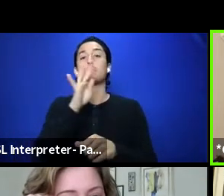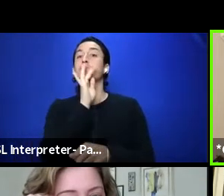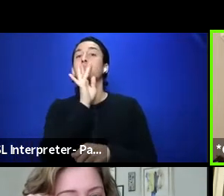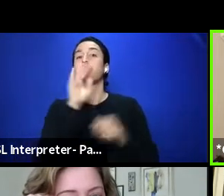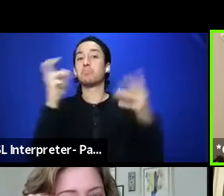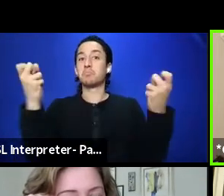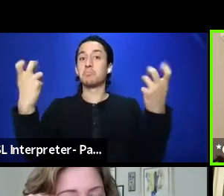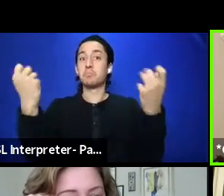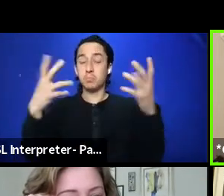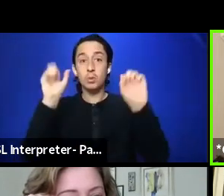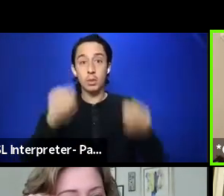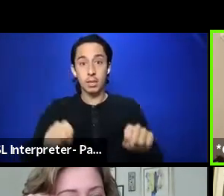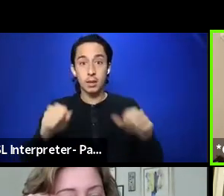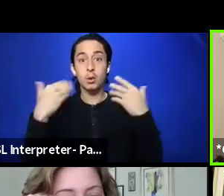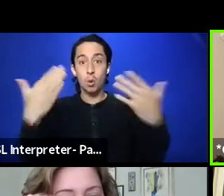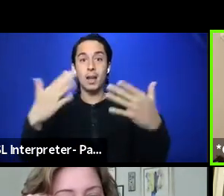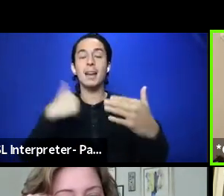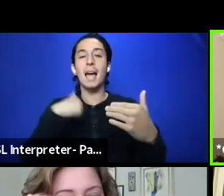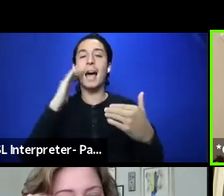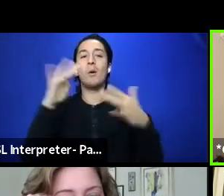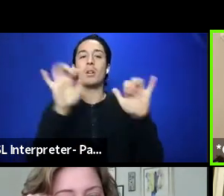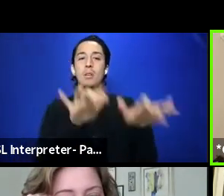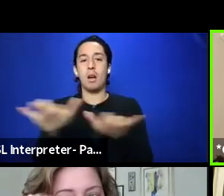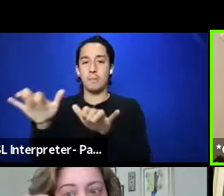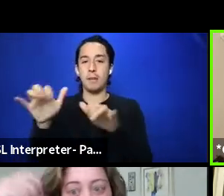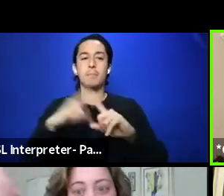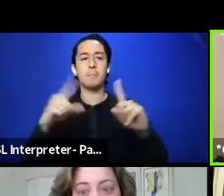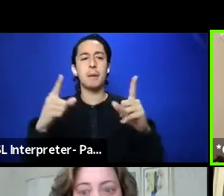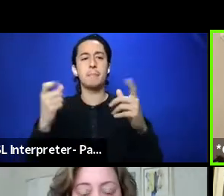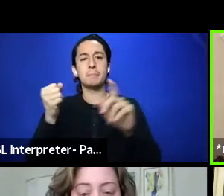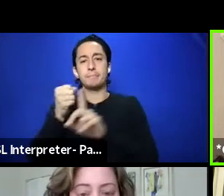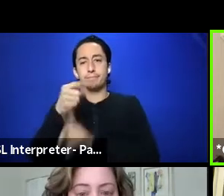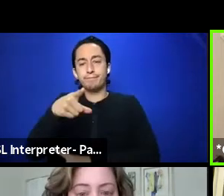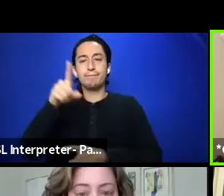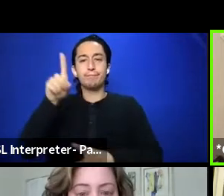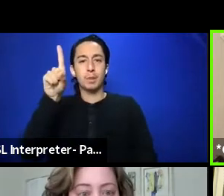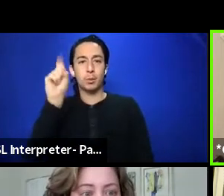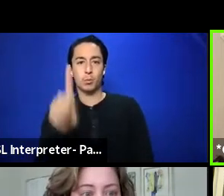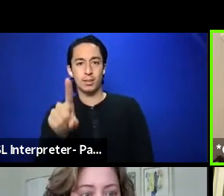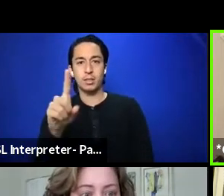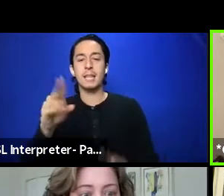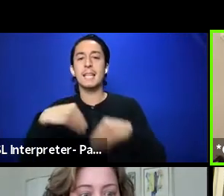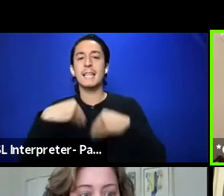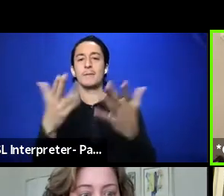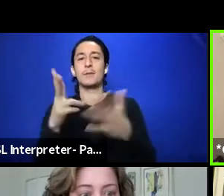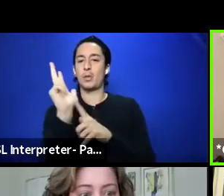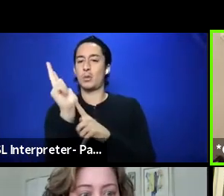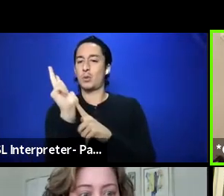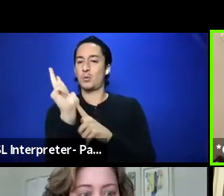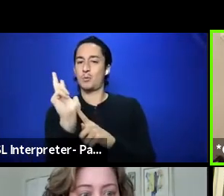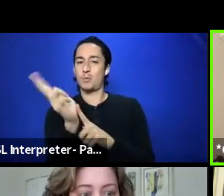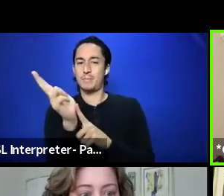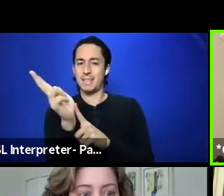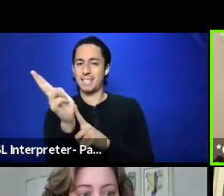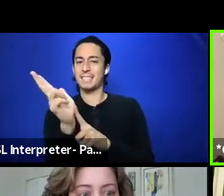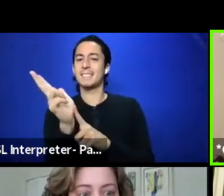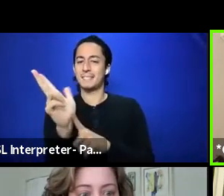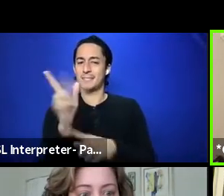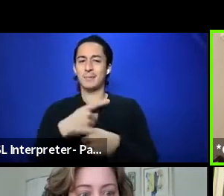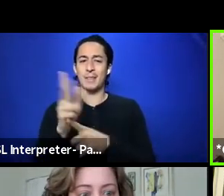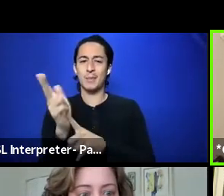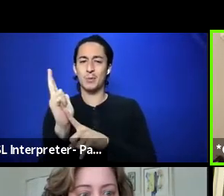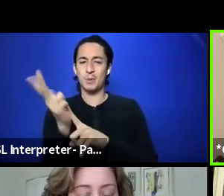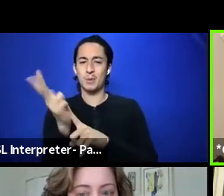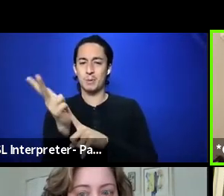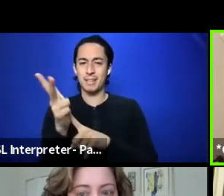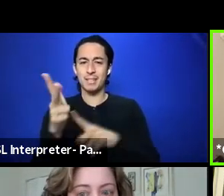say it and I'll put in the comments for you. But I'm to put a question out here. I'm going to give us three minutes. That's right. Three minutes to fill that